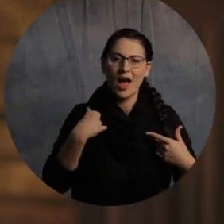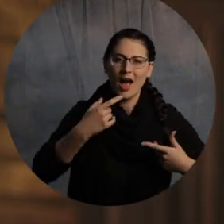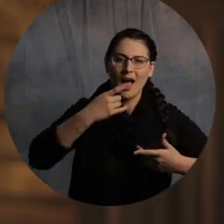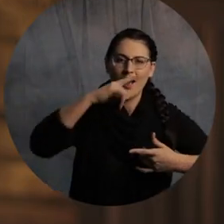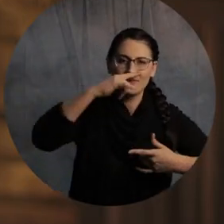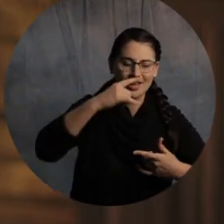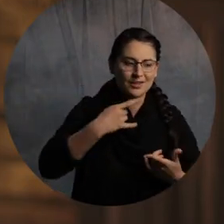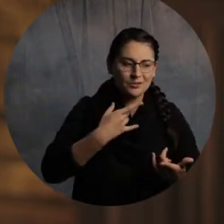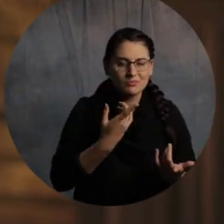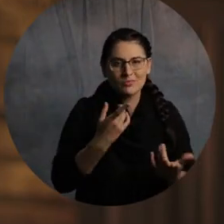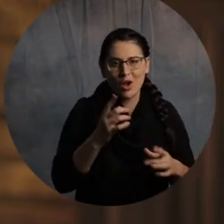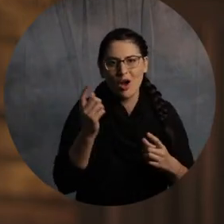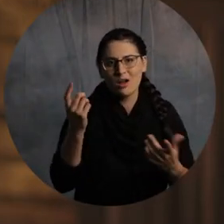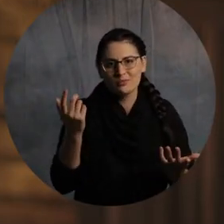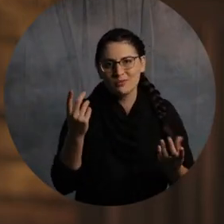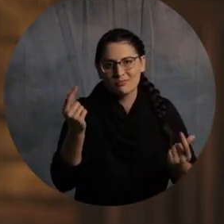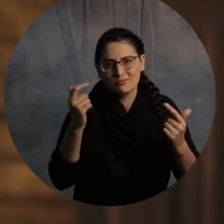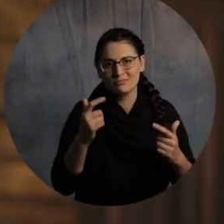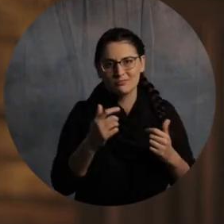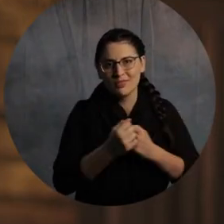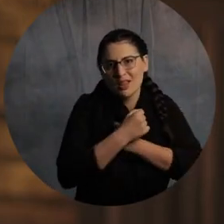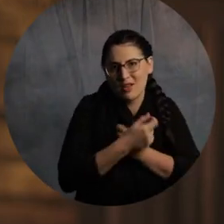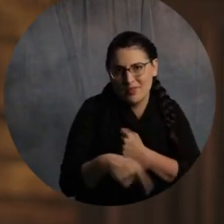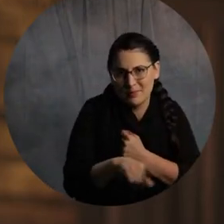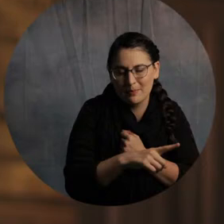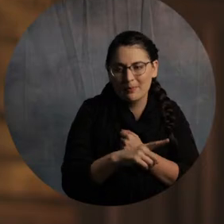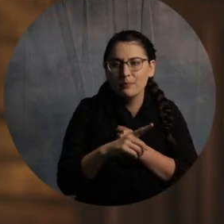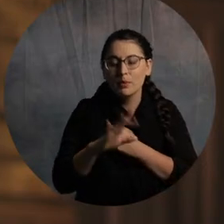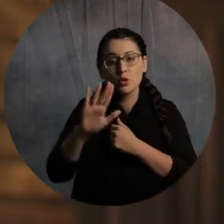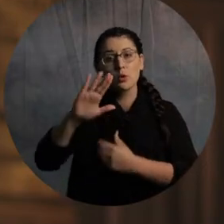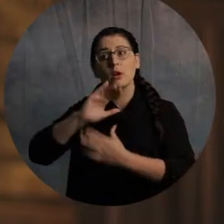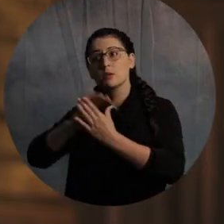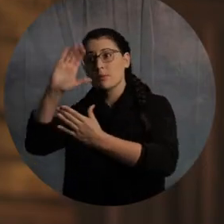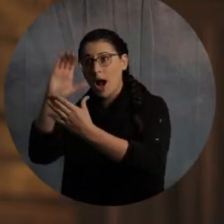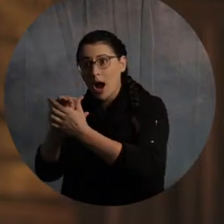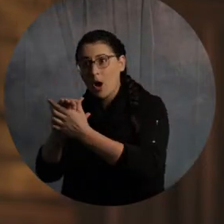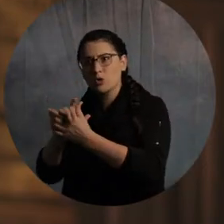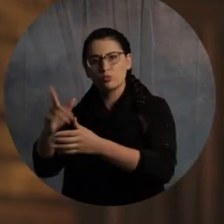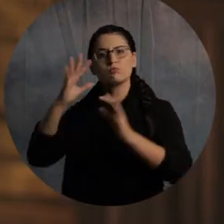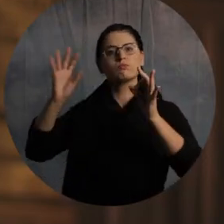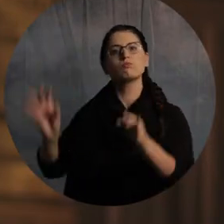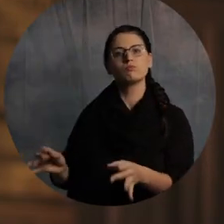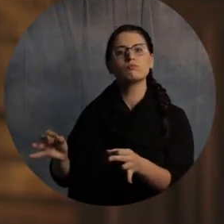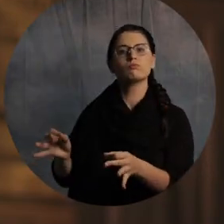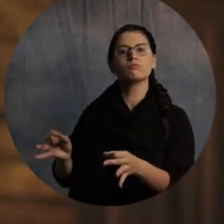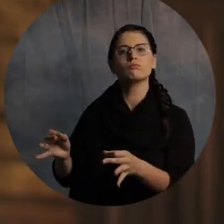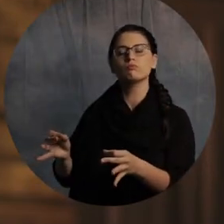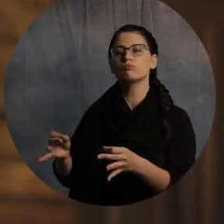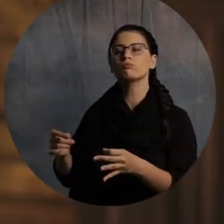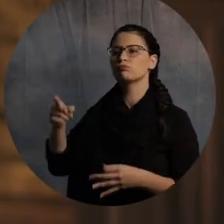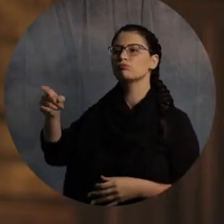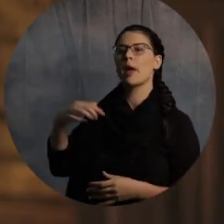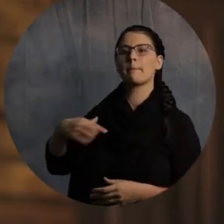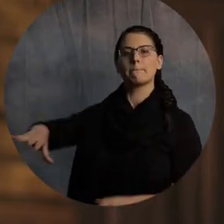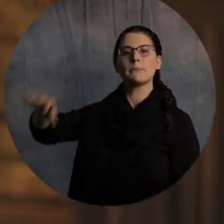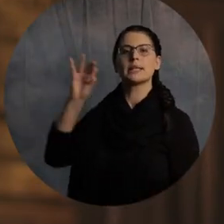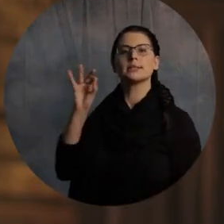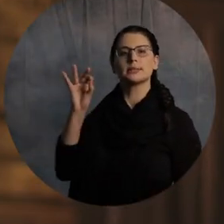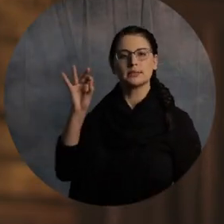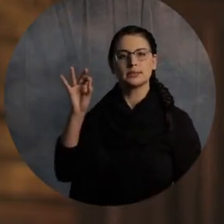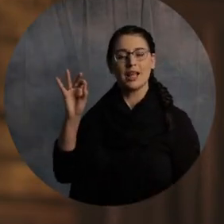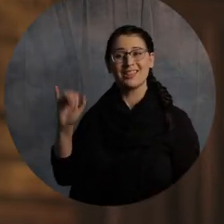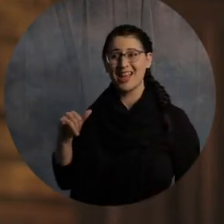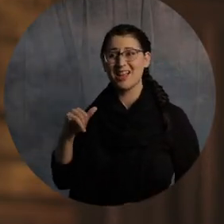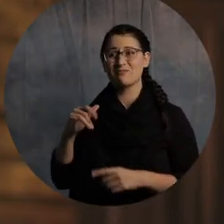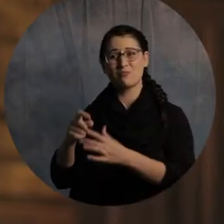were not born that way. You made a choice to love your spouse. So it's easy to love your kid, but becoming one with your spouse takes